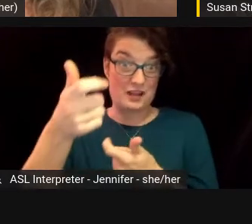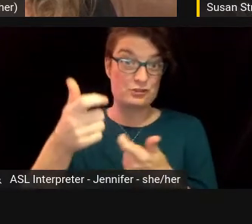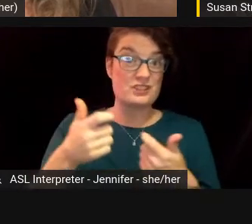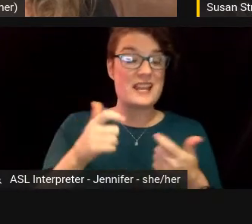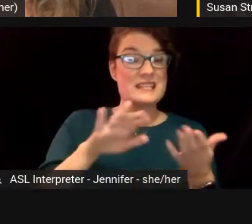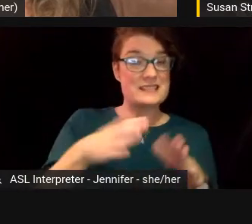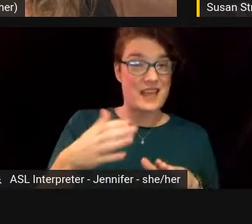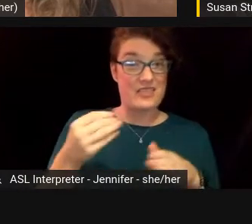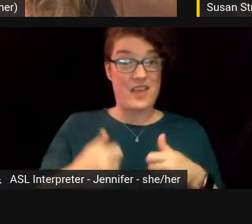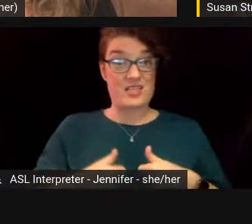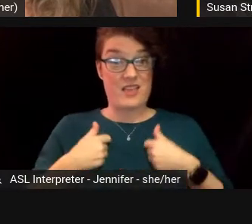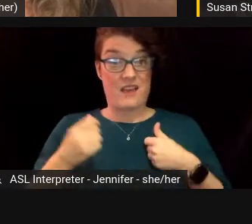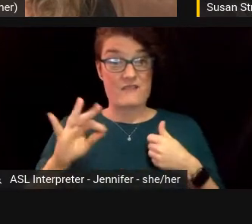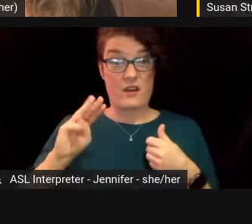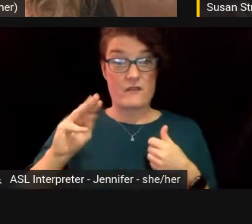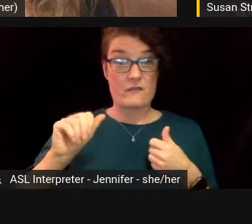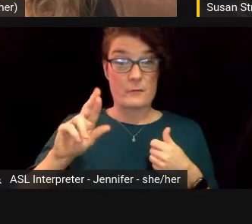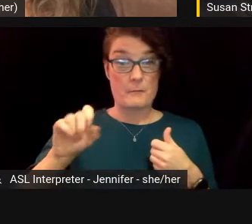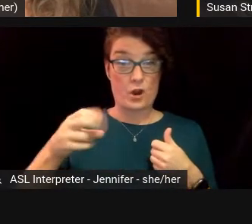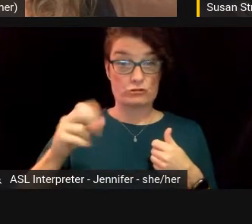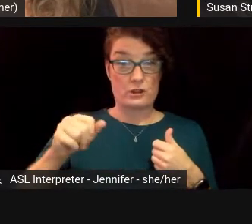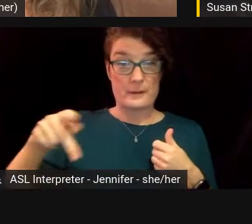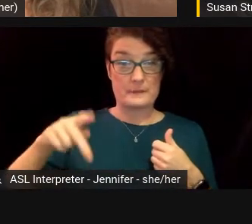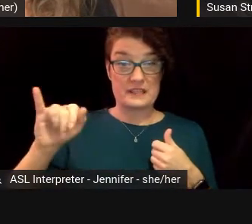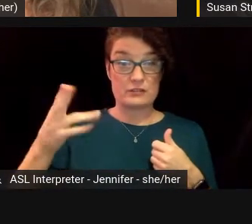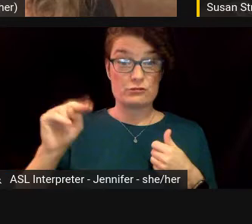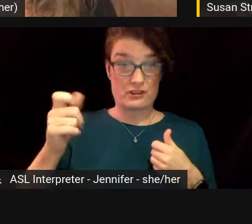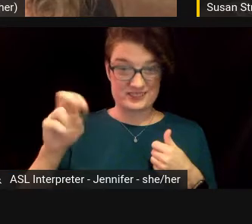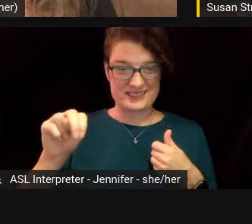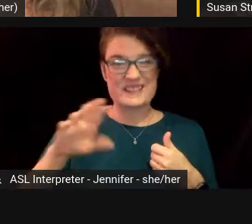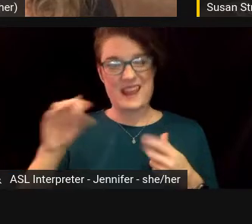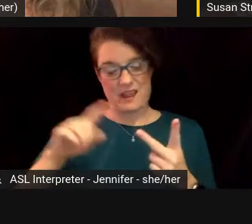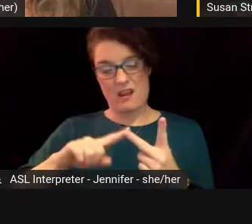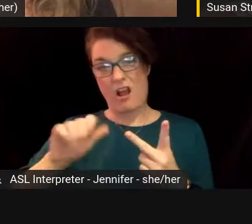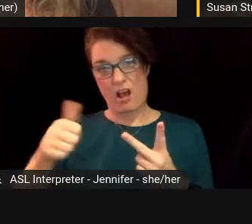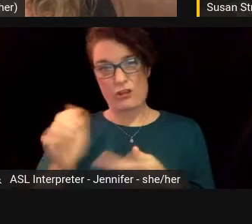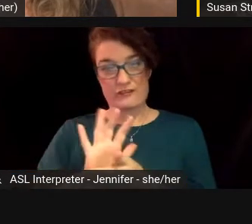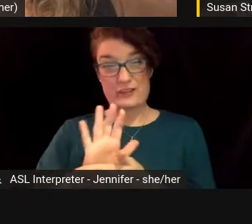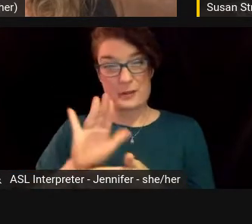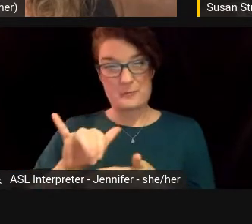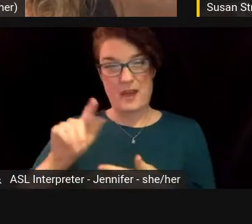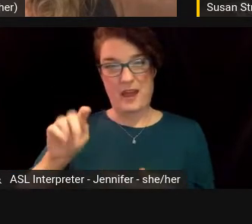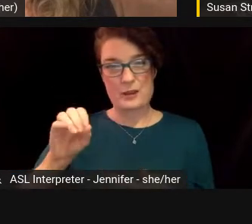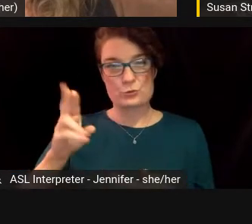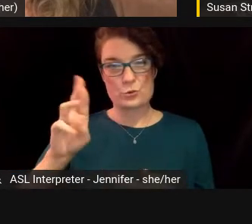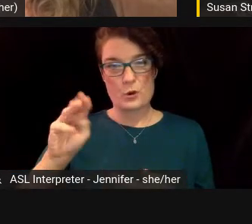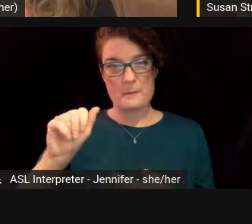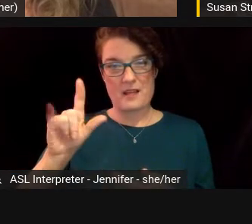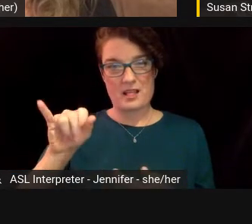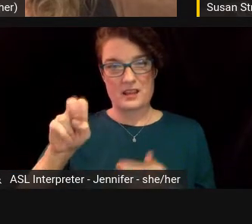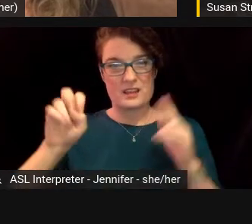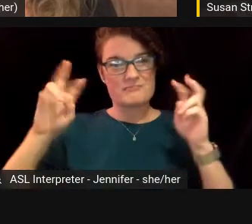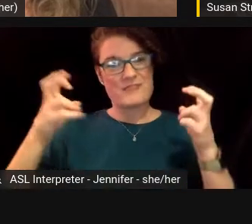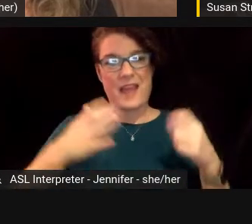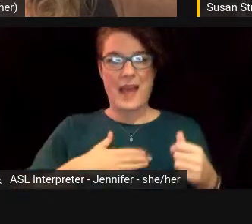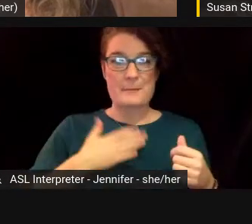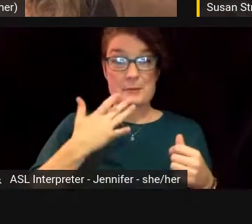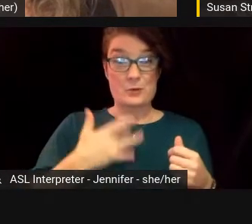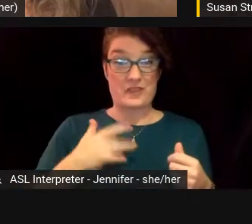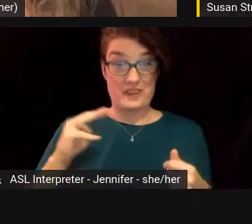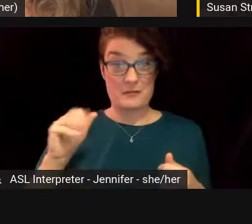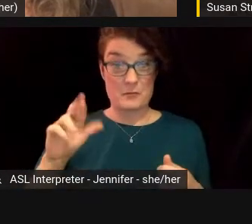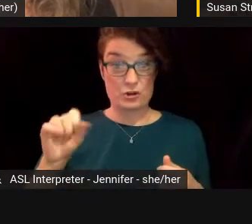of Marsha P. Johnson and Tourmaline's film, Happy Birthday, Marsha, is I don't know if